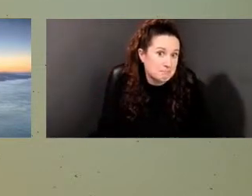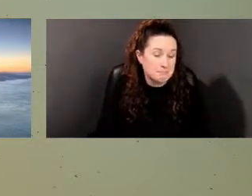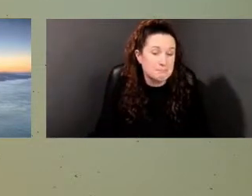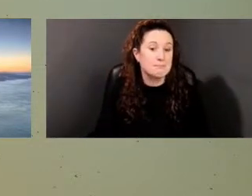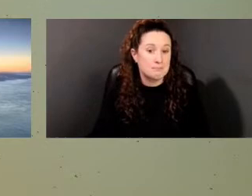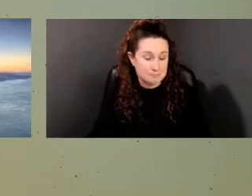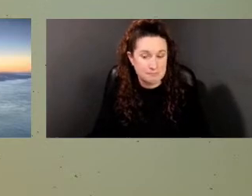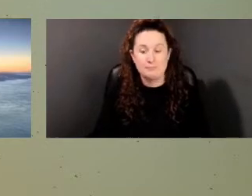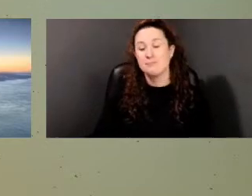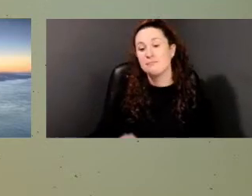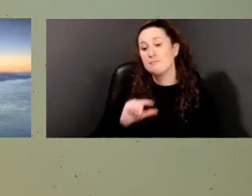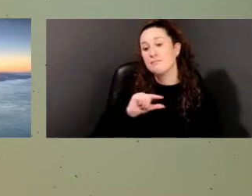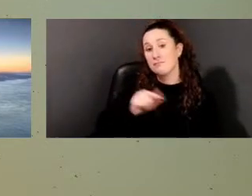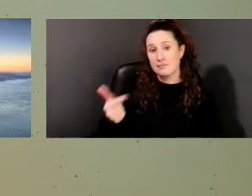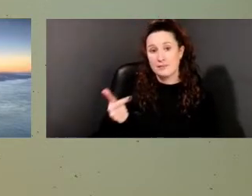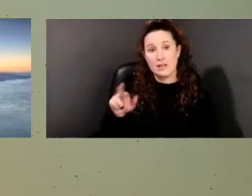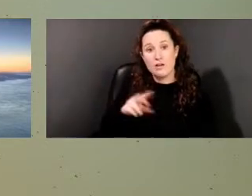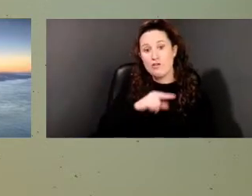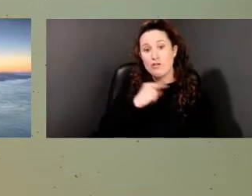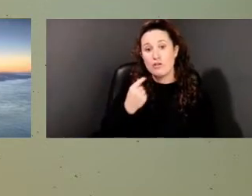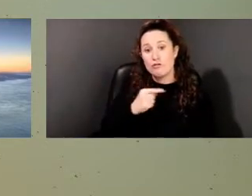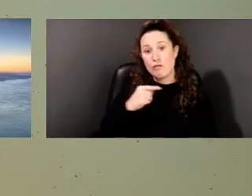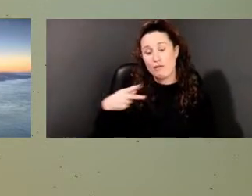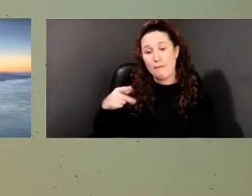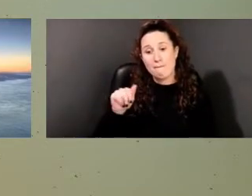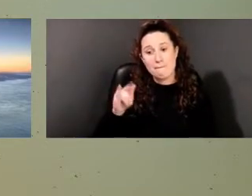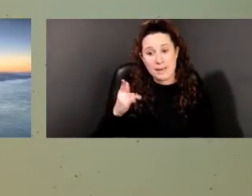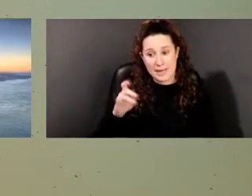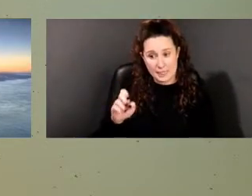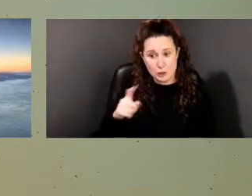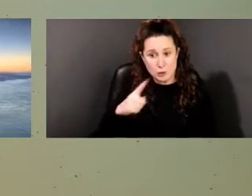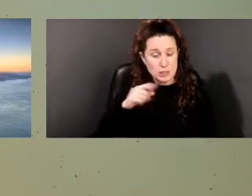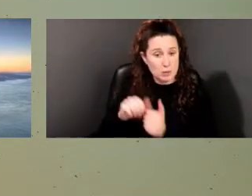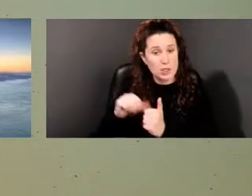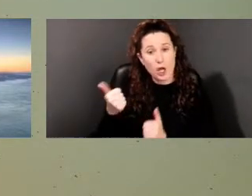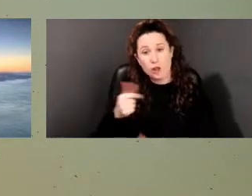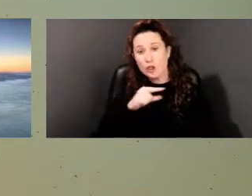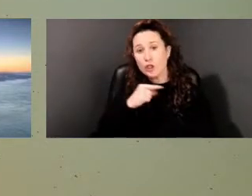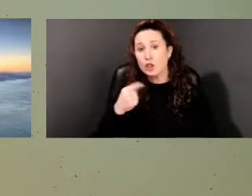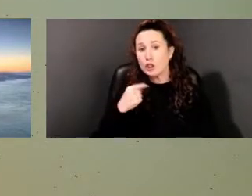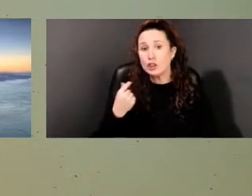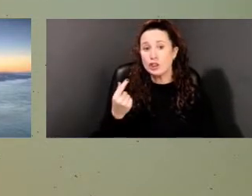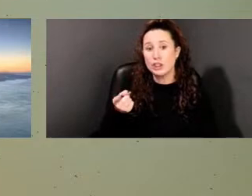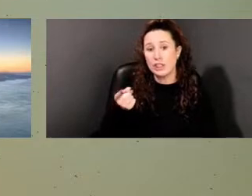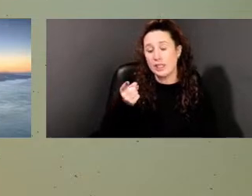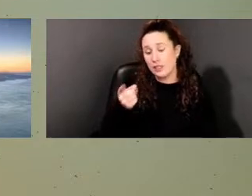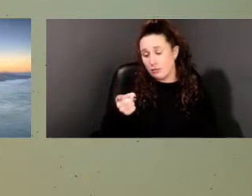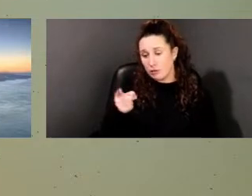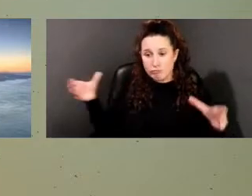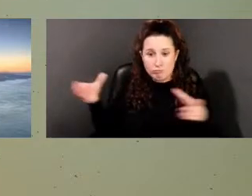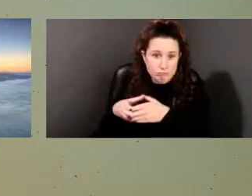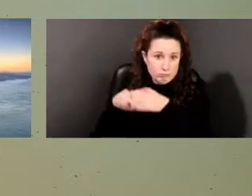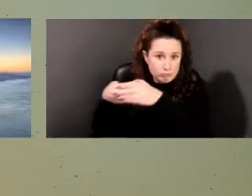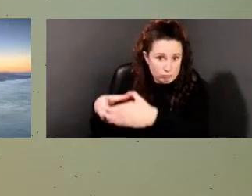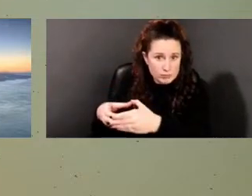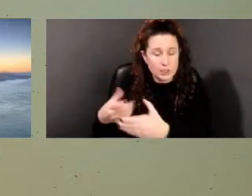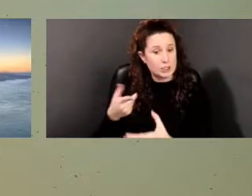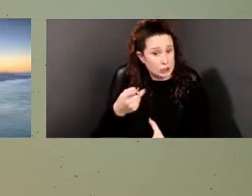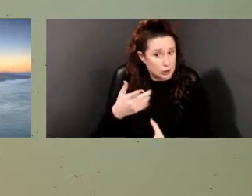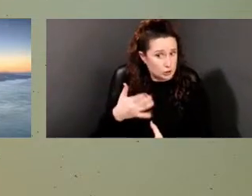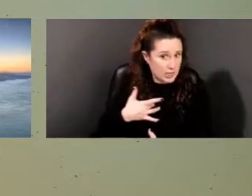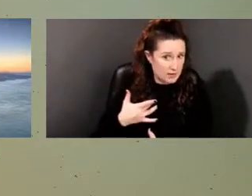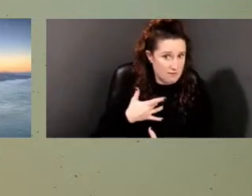you know, I know, as I said, you visited the site with other clergy. Did you get any sense from the others that you